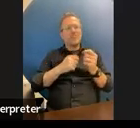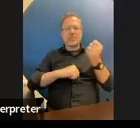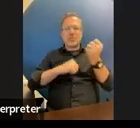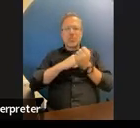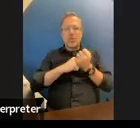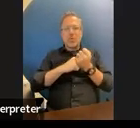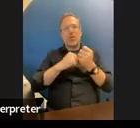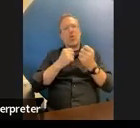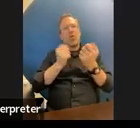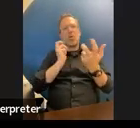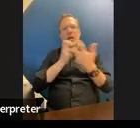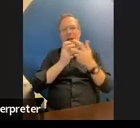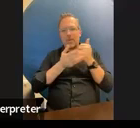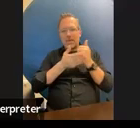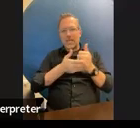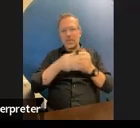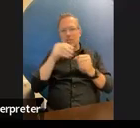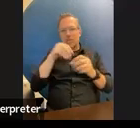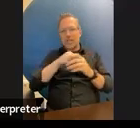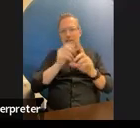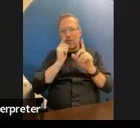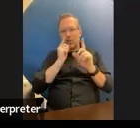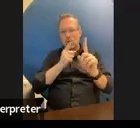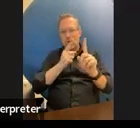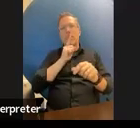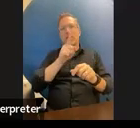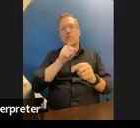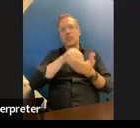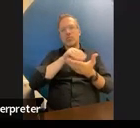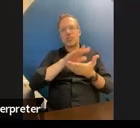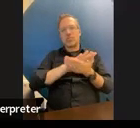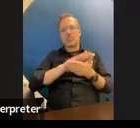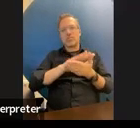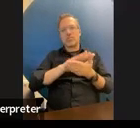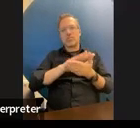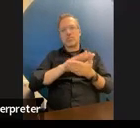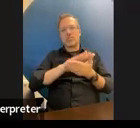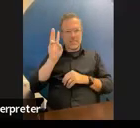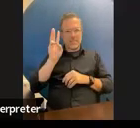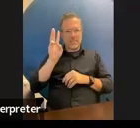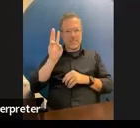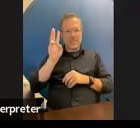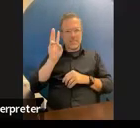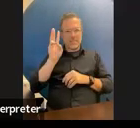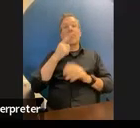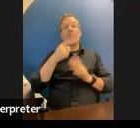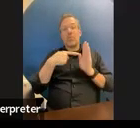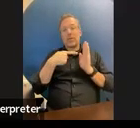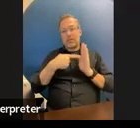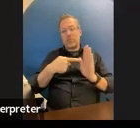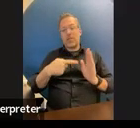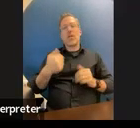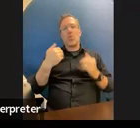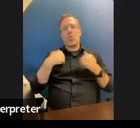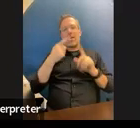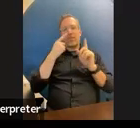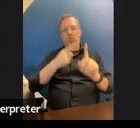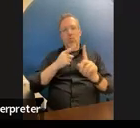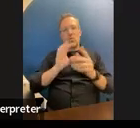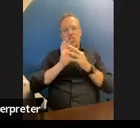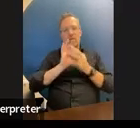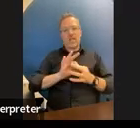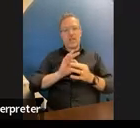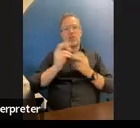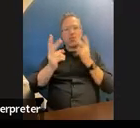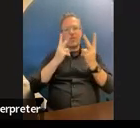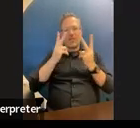make sure it's listed in section six so for our example um we have a goal around visual